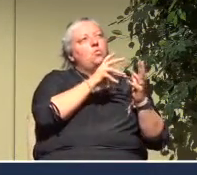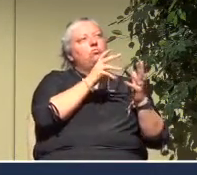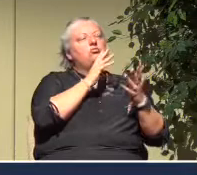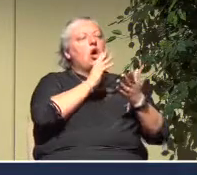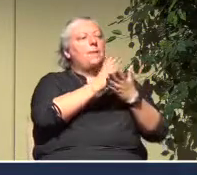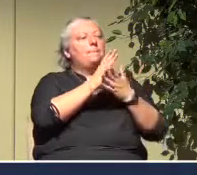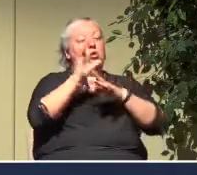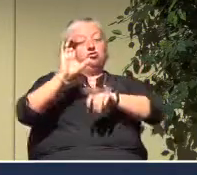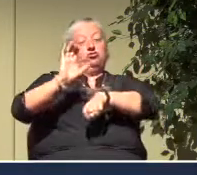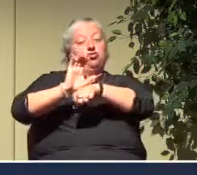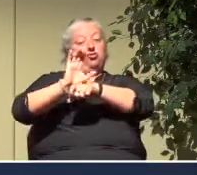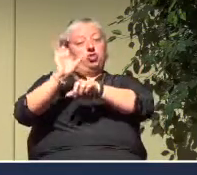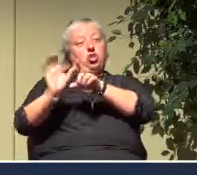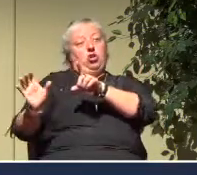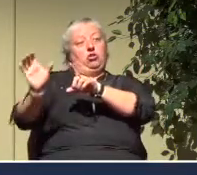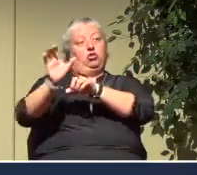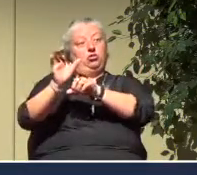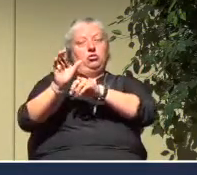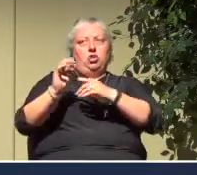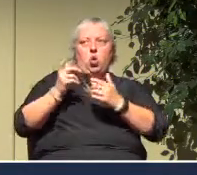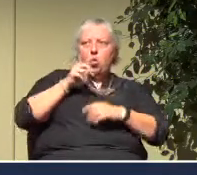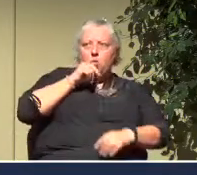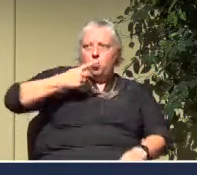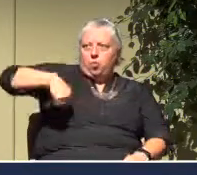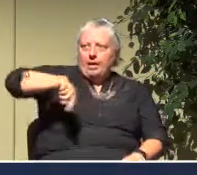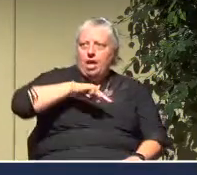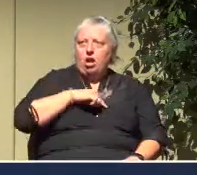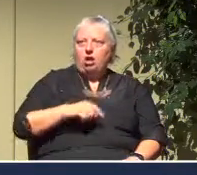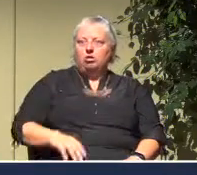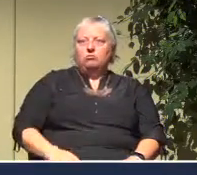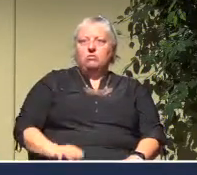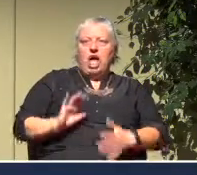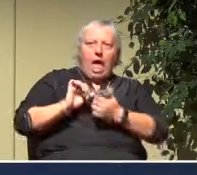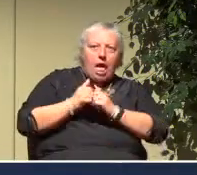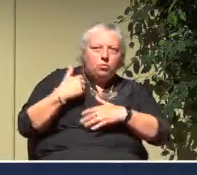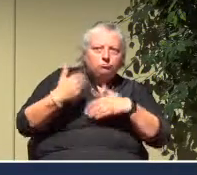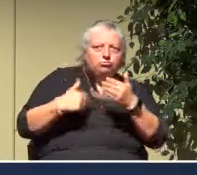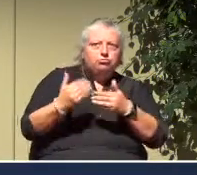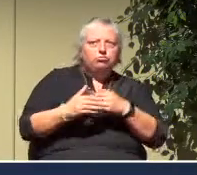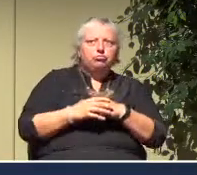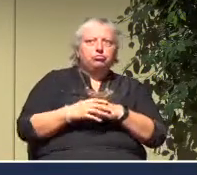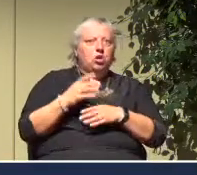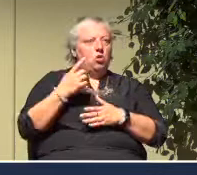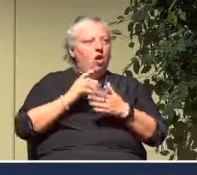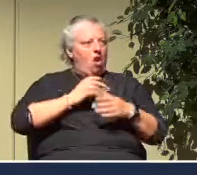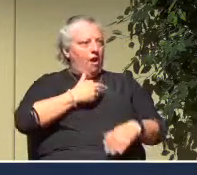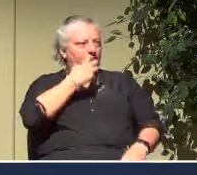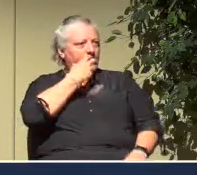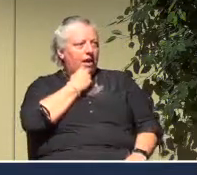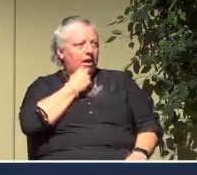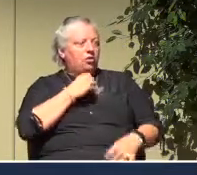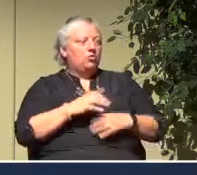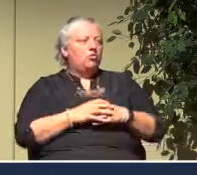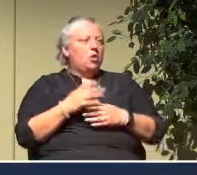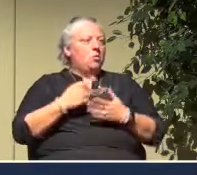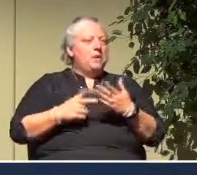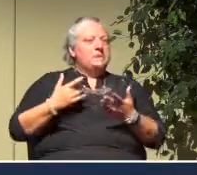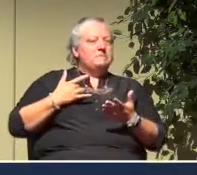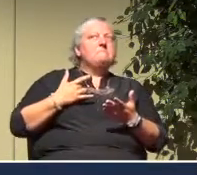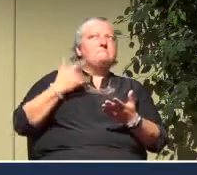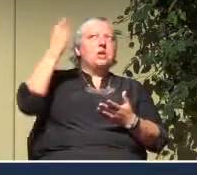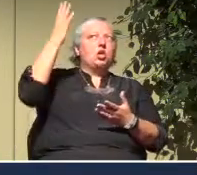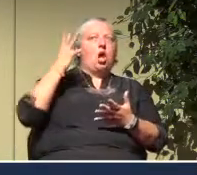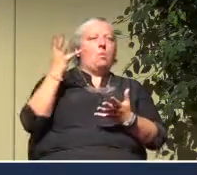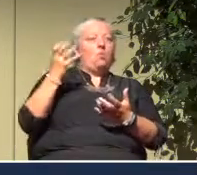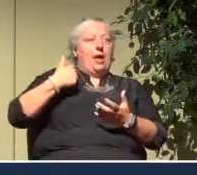about who we are and how we do things and what we value and what we want to be like, what we believe God wants us to